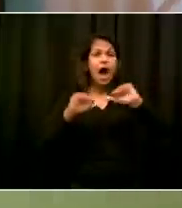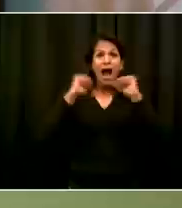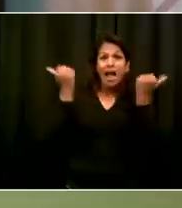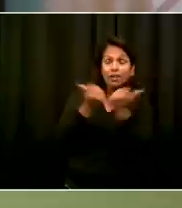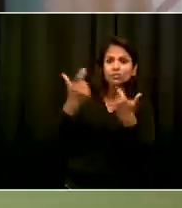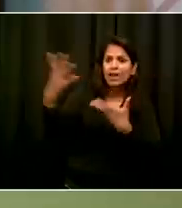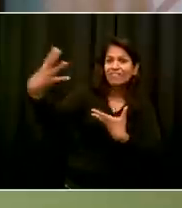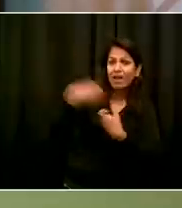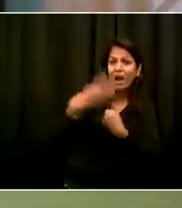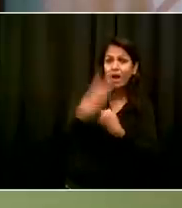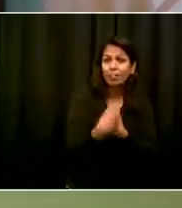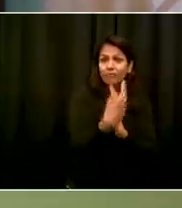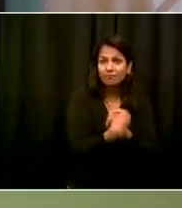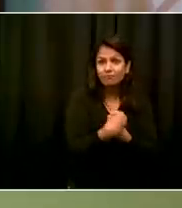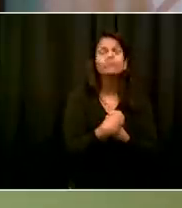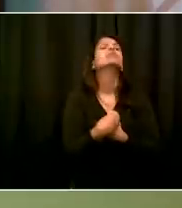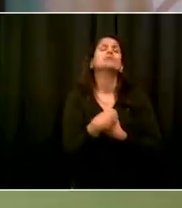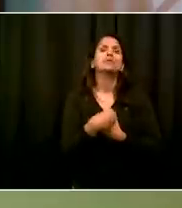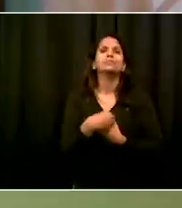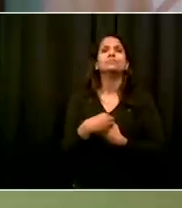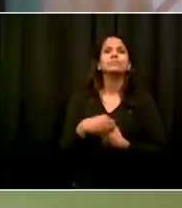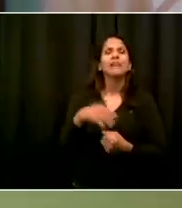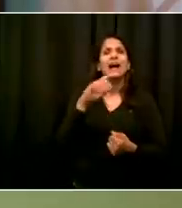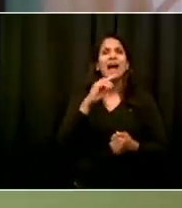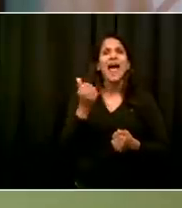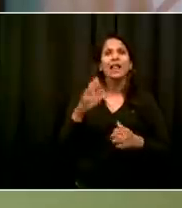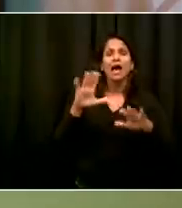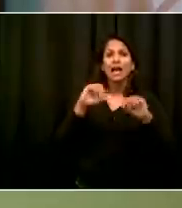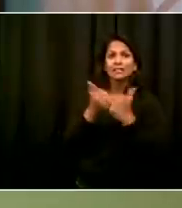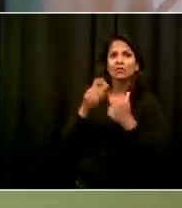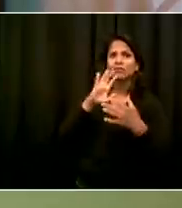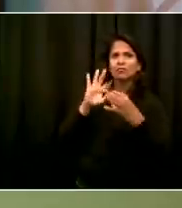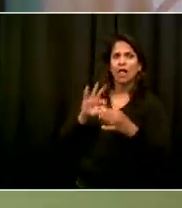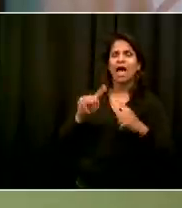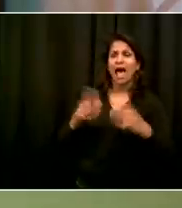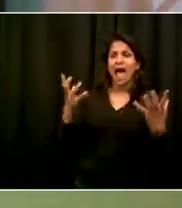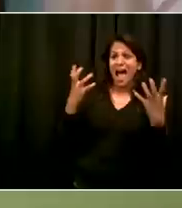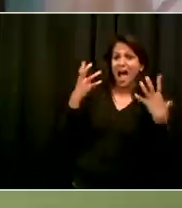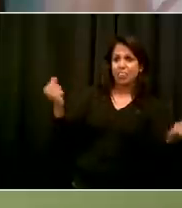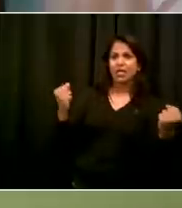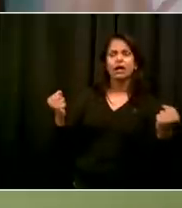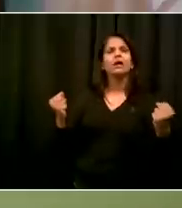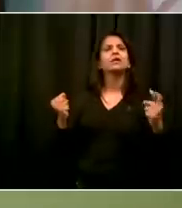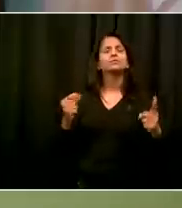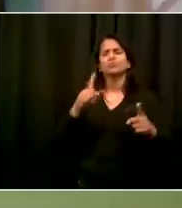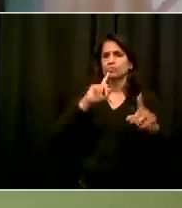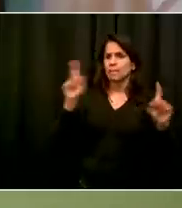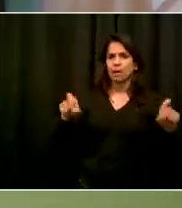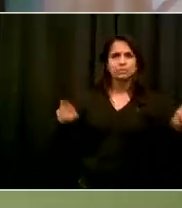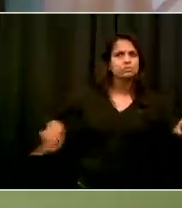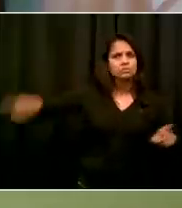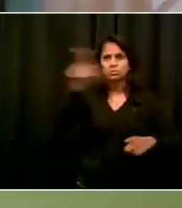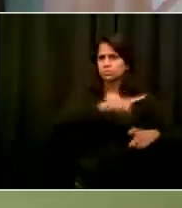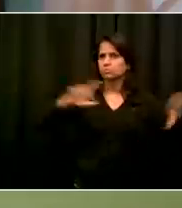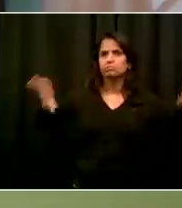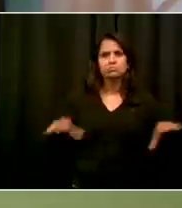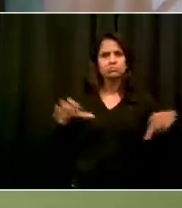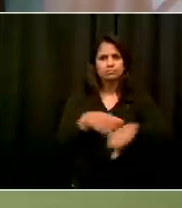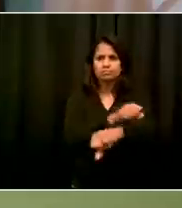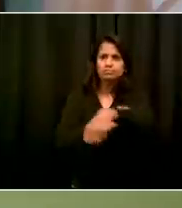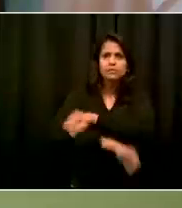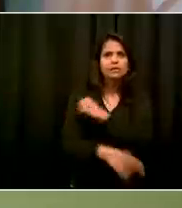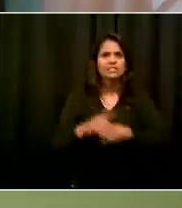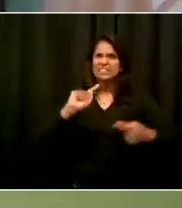really working in concert to take this problem seriously. So that's number one. Number two is you see a